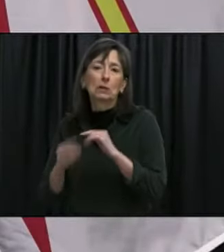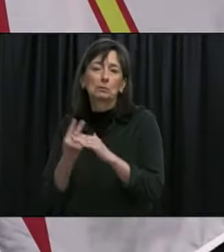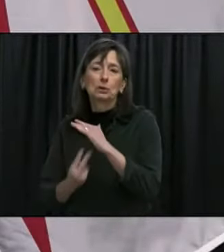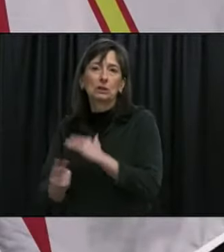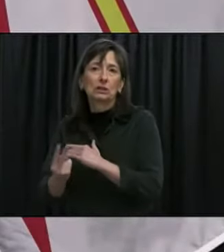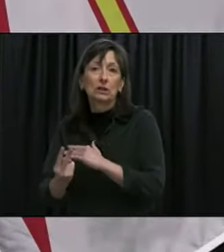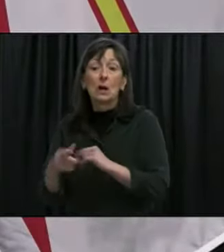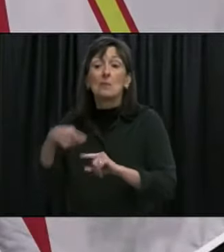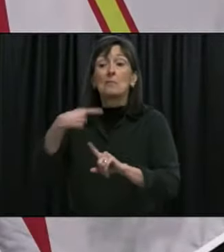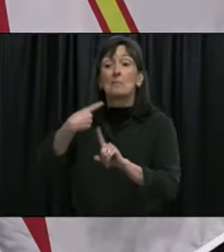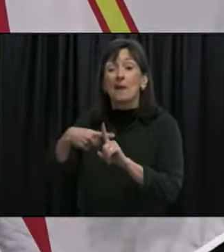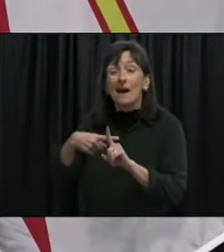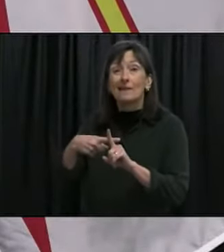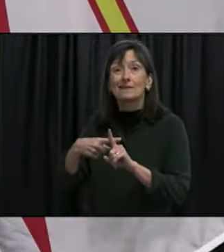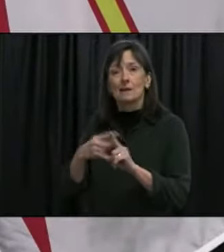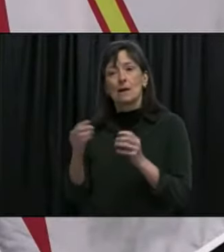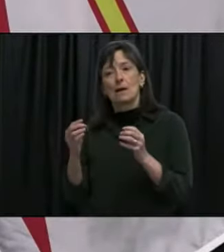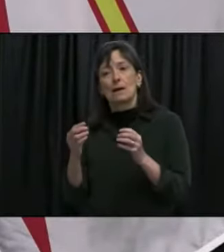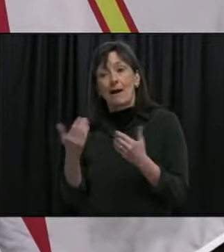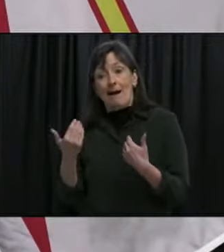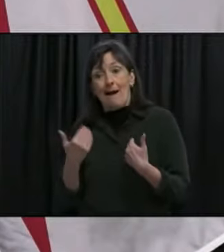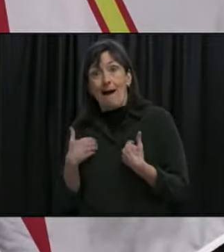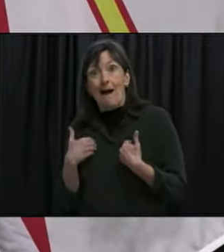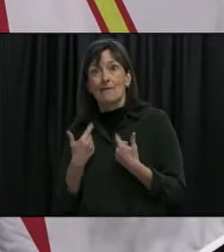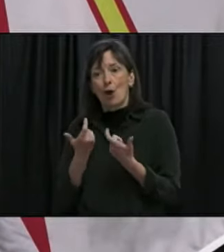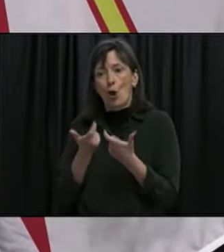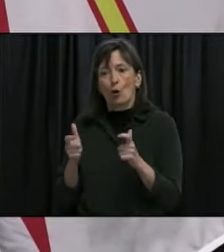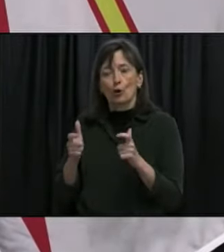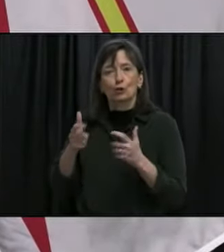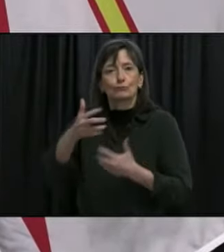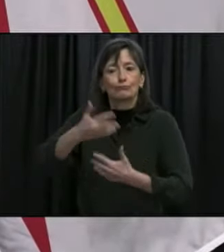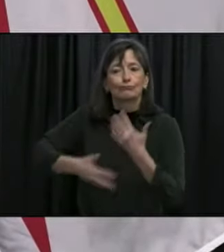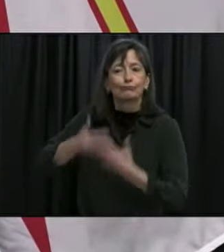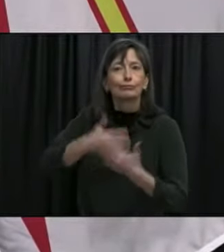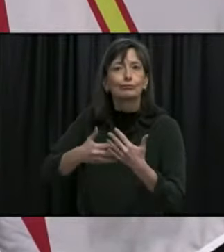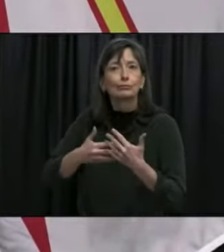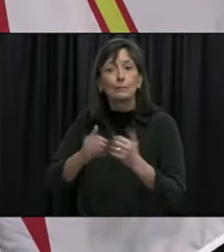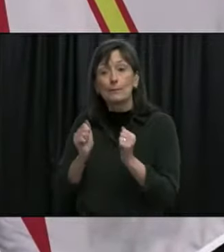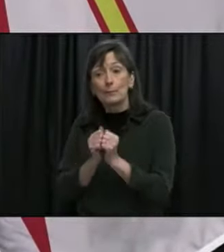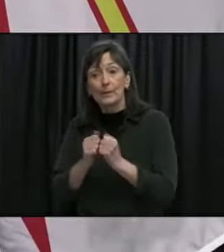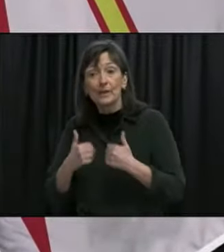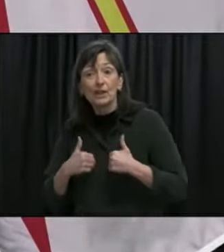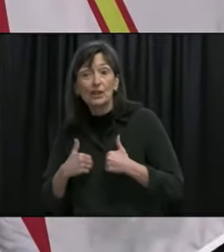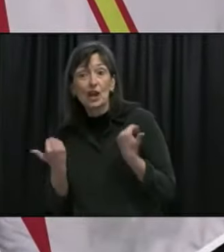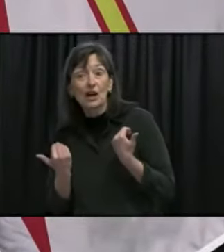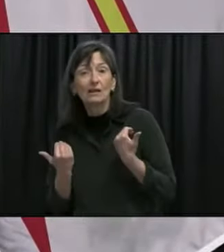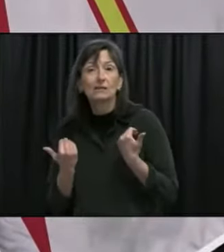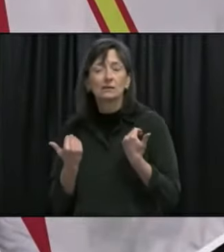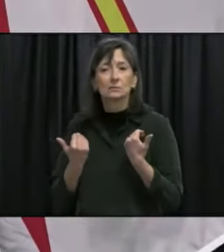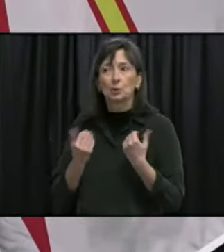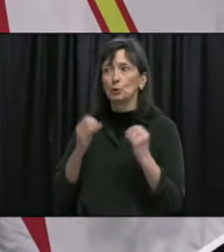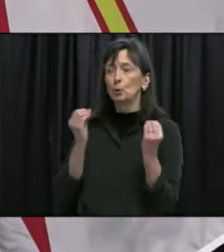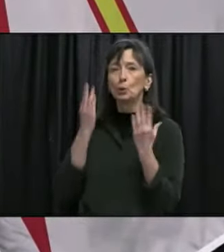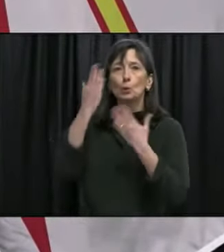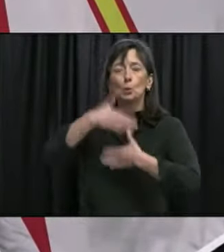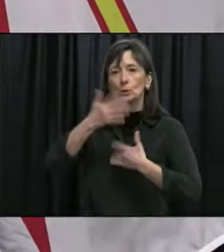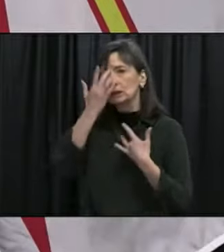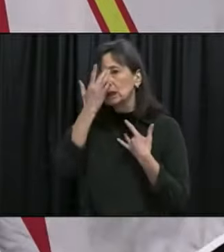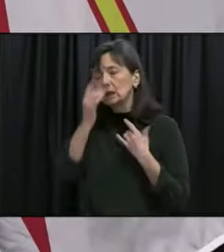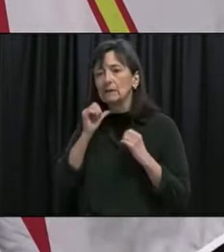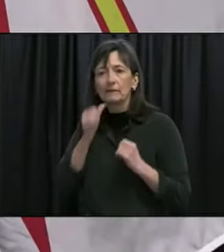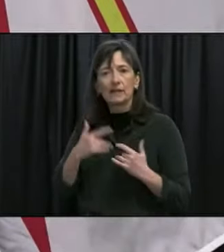that would actually foster the transmission occur in slightly younger individuals that are asymptomatic that would further